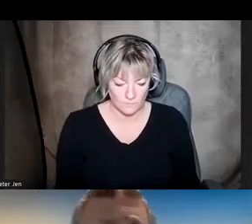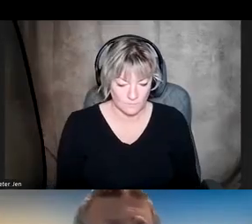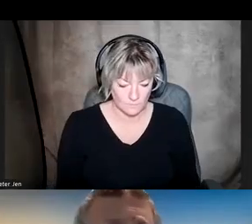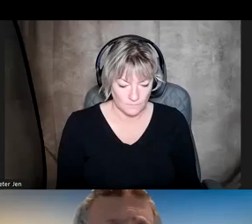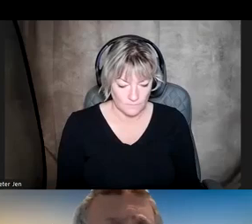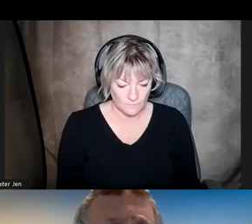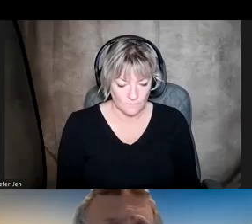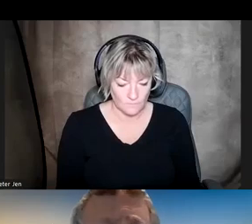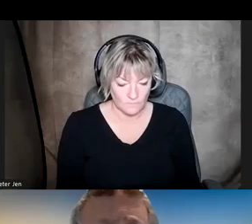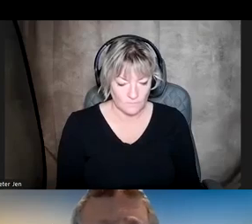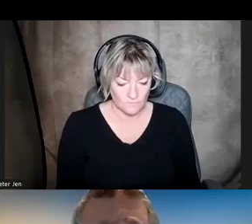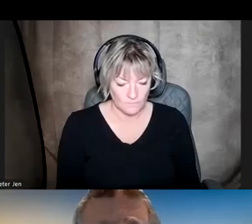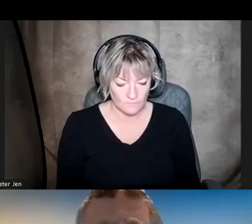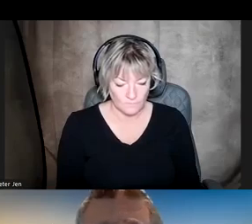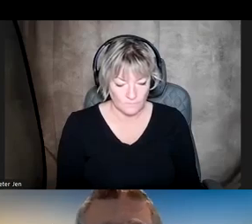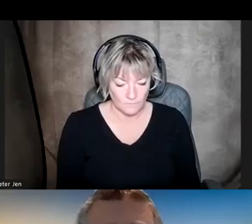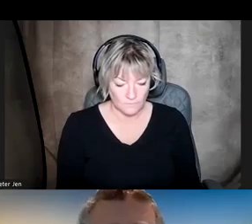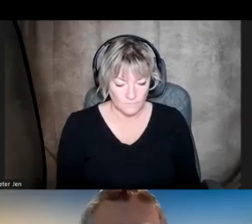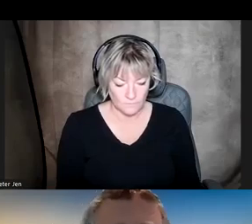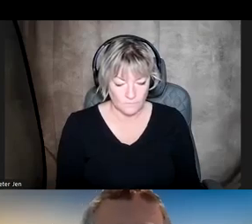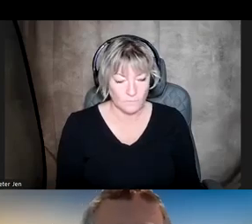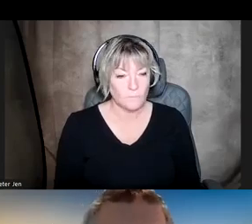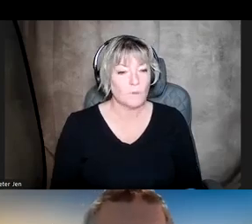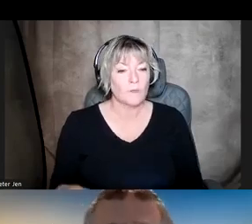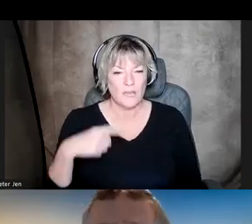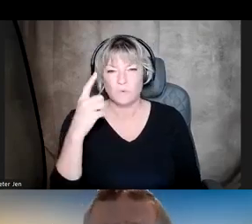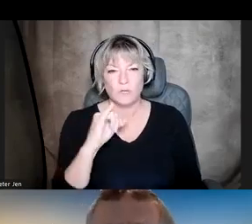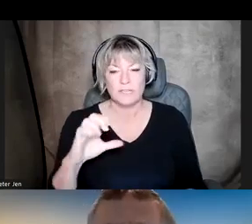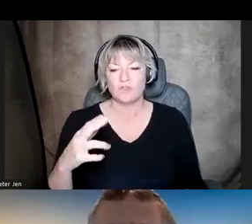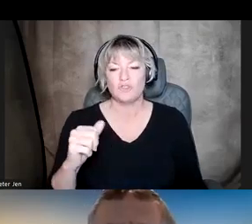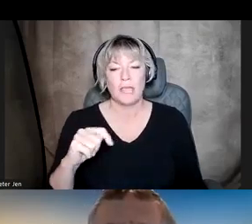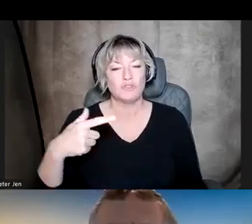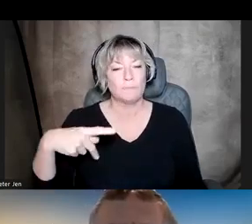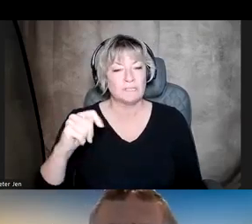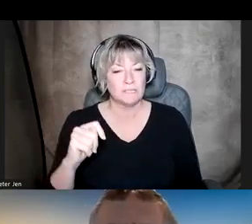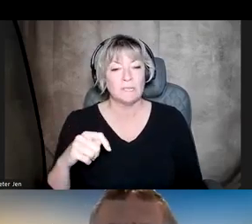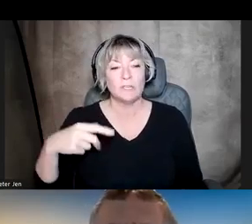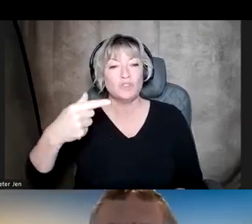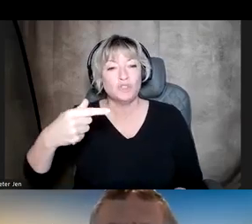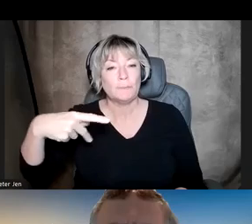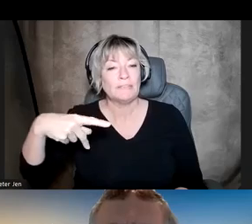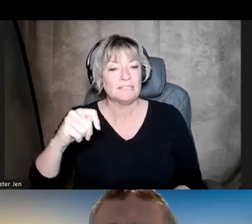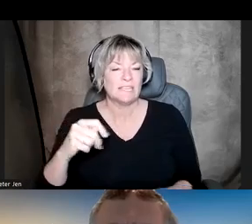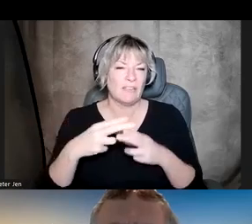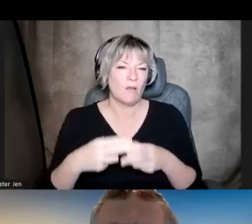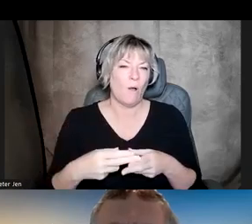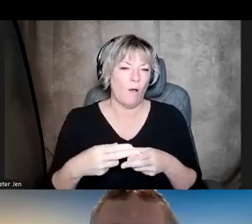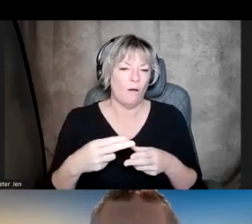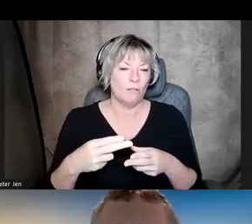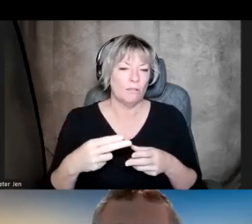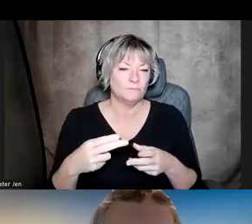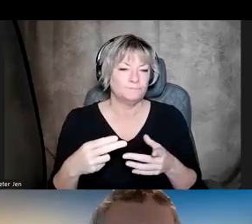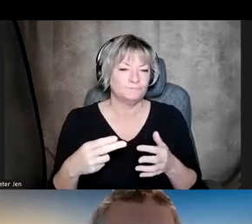So again, ChatGPT, this is what it looks like here. GPTs are what they call the